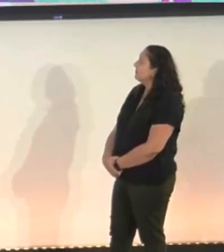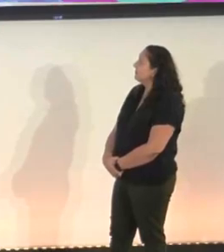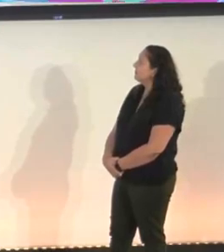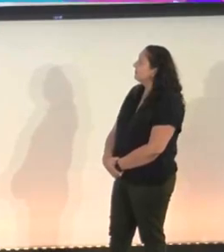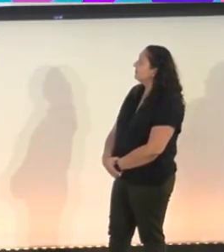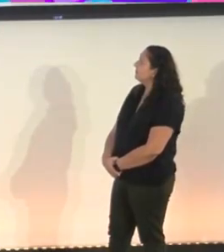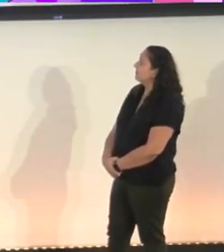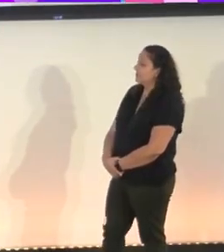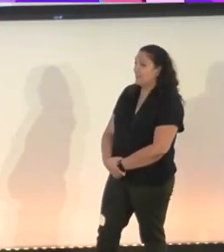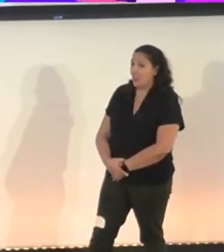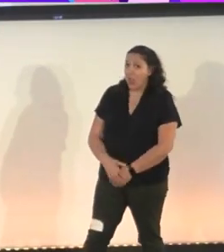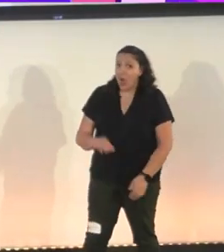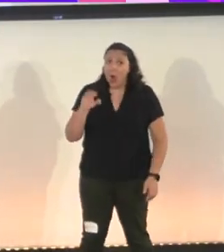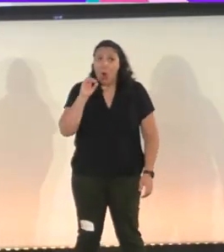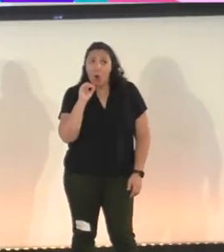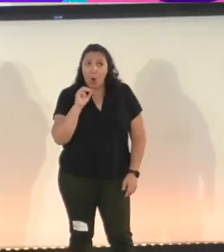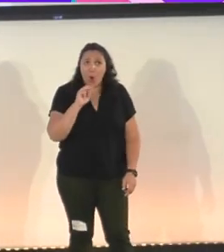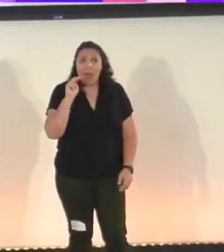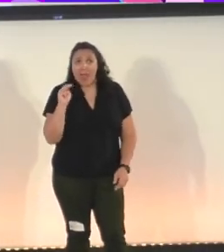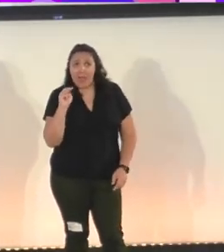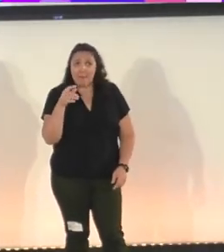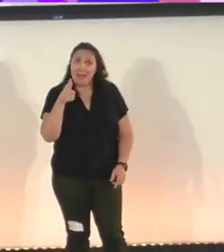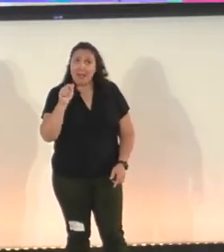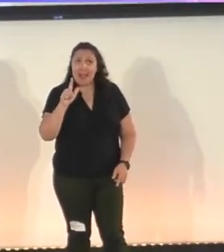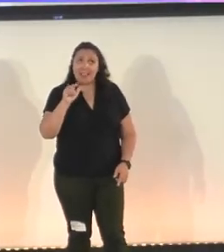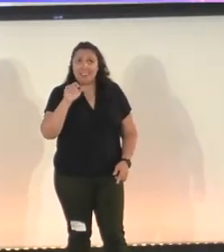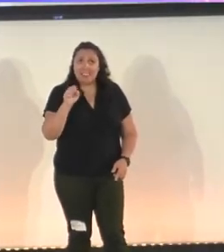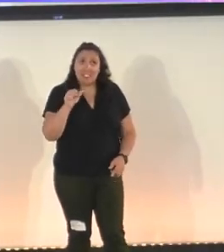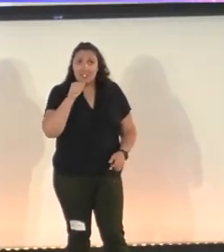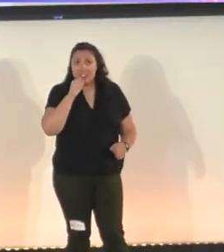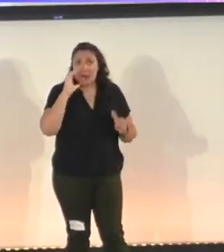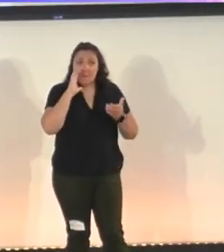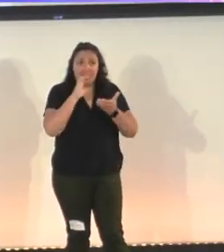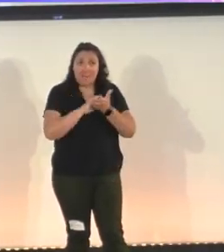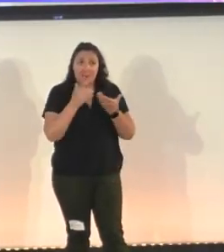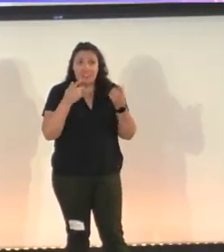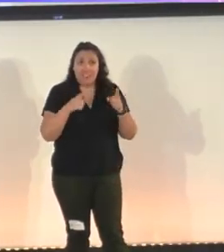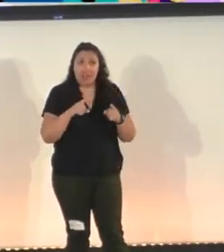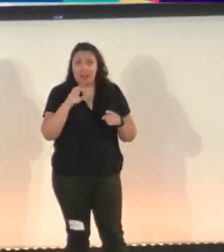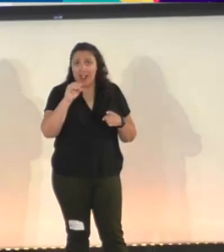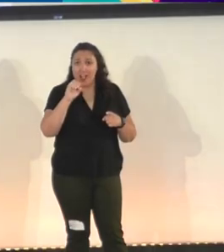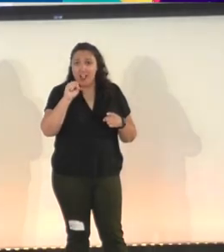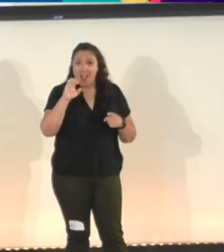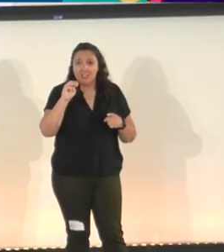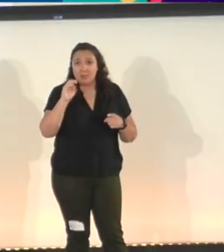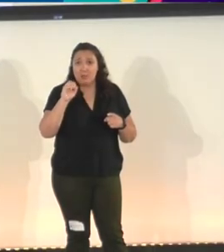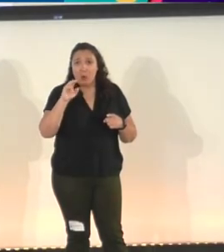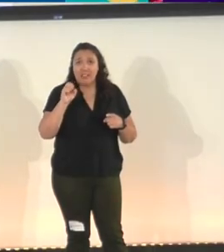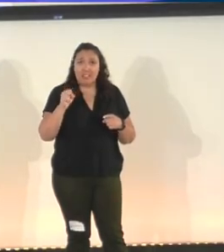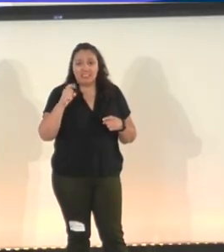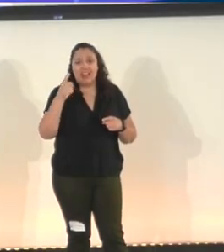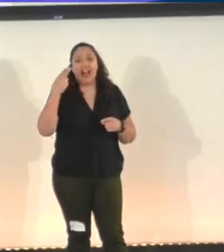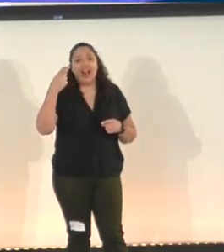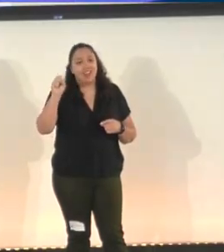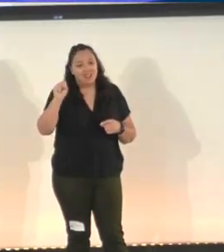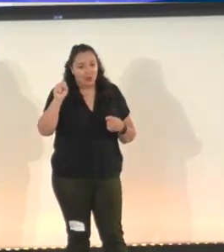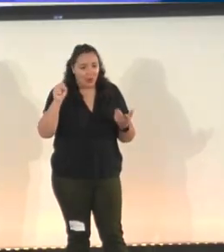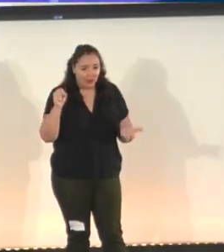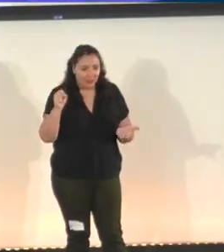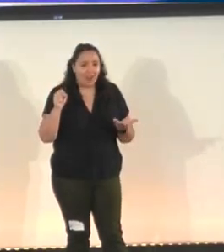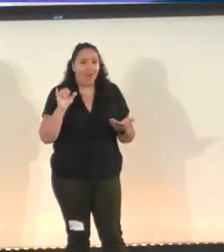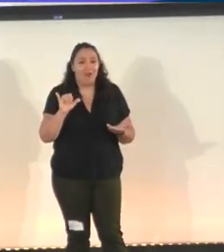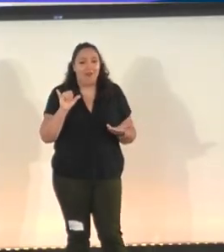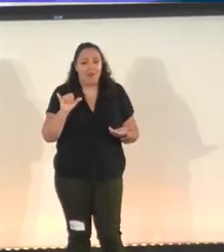Oh. M. Galaxies. You will not believe what's happening at Cosmonias High. So we need first contact with a whole new species, a